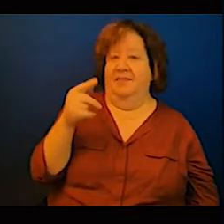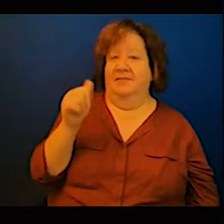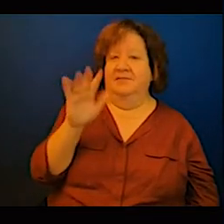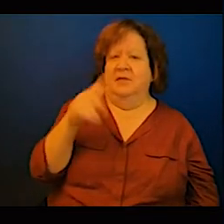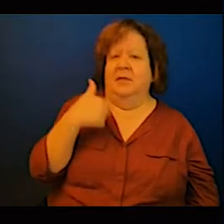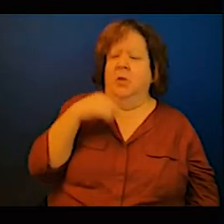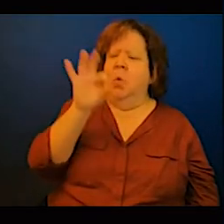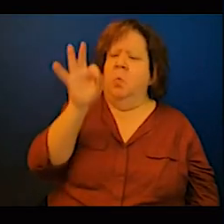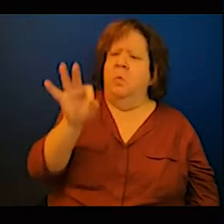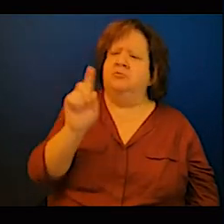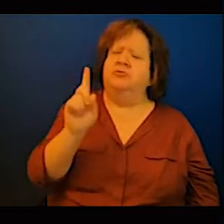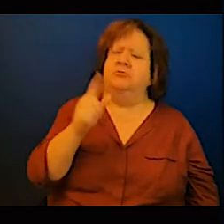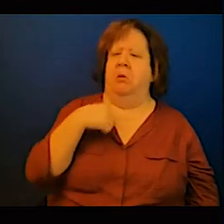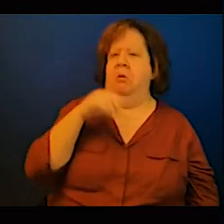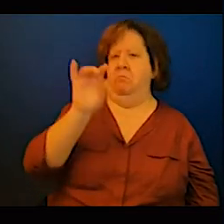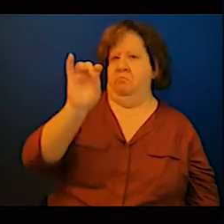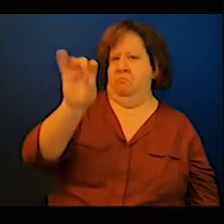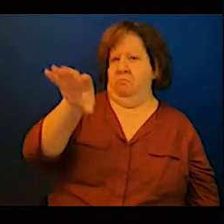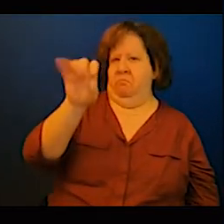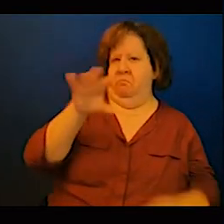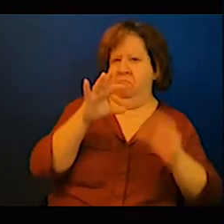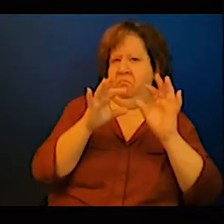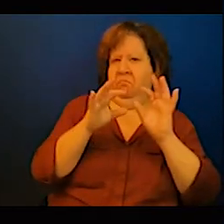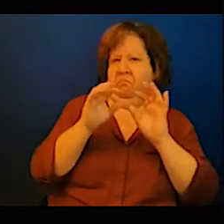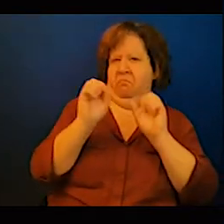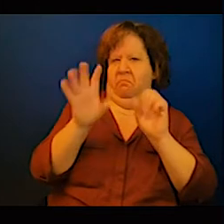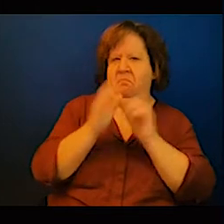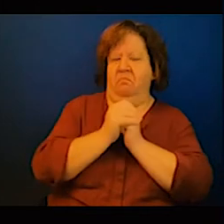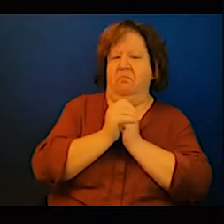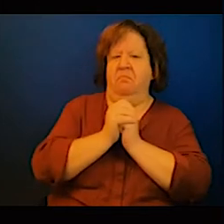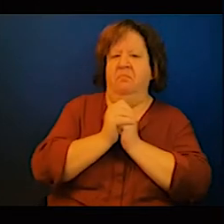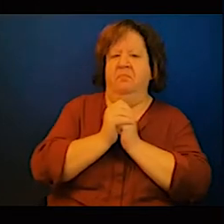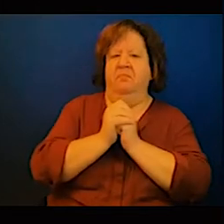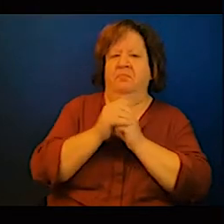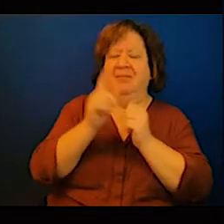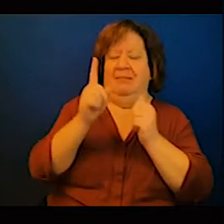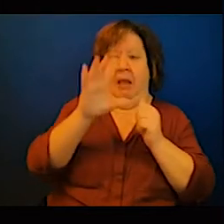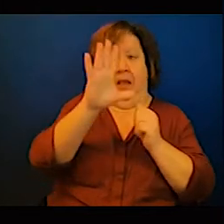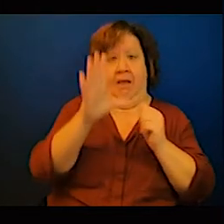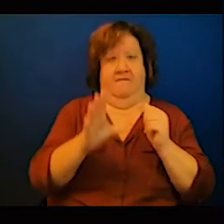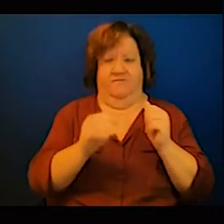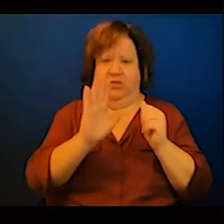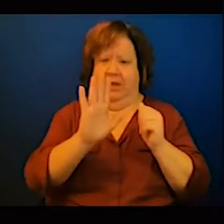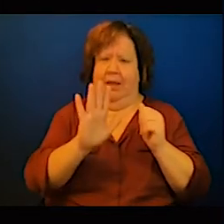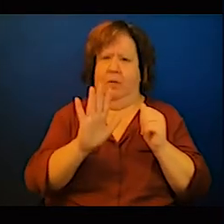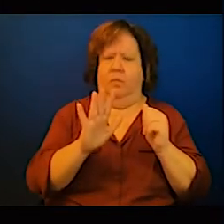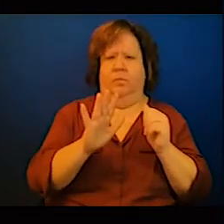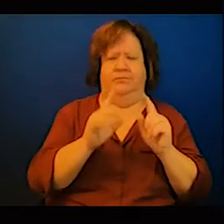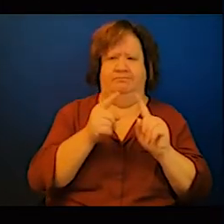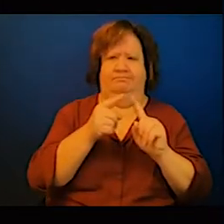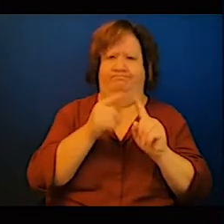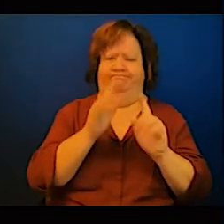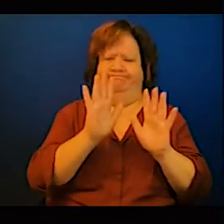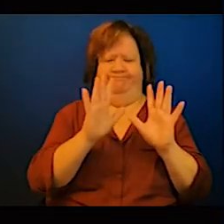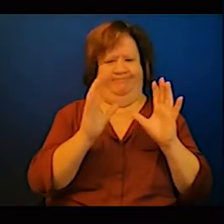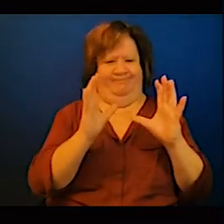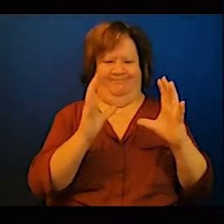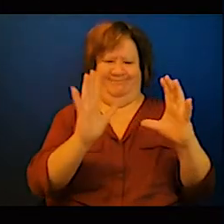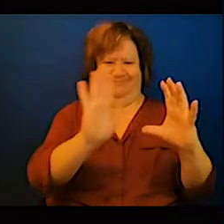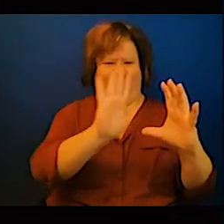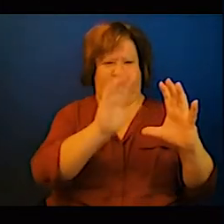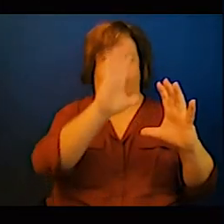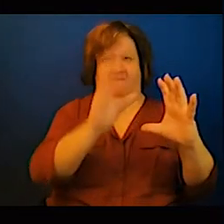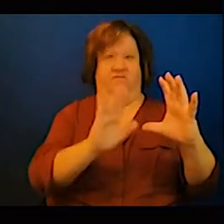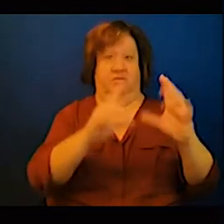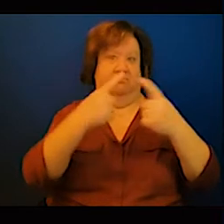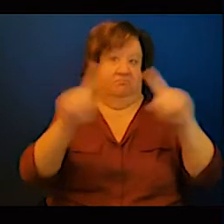to, with regards to energy transition, knowing that in Africa, we're